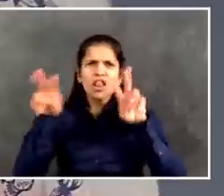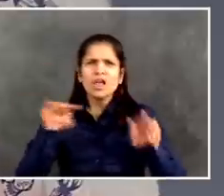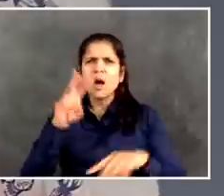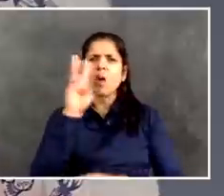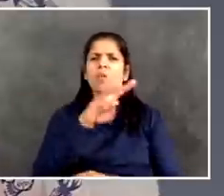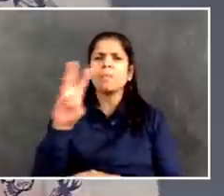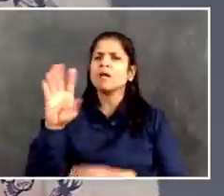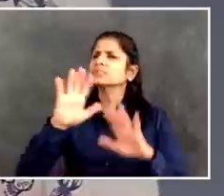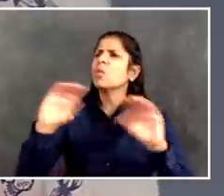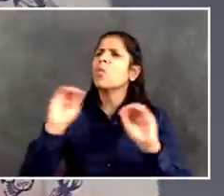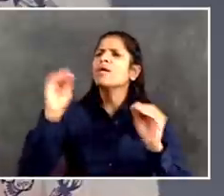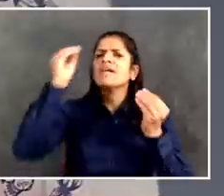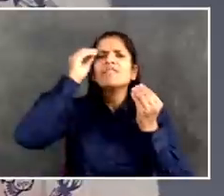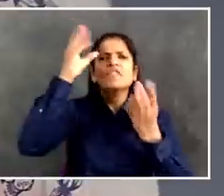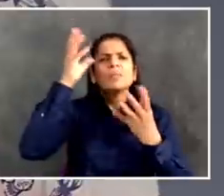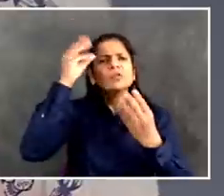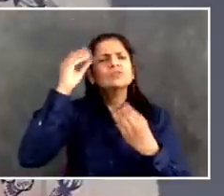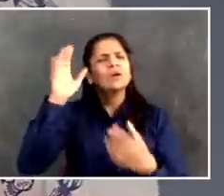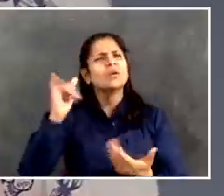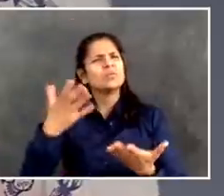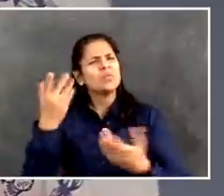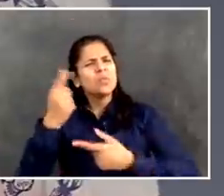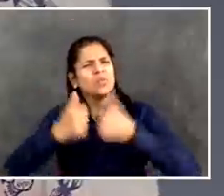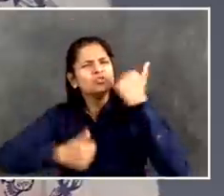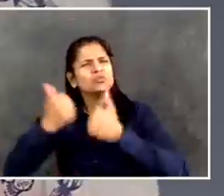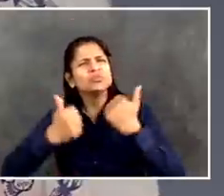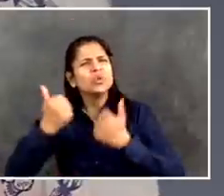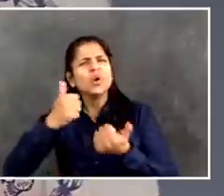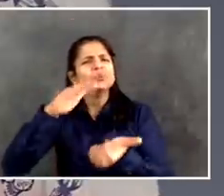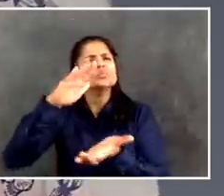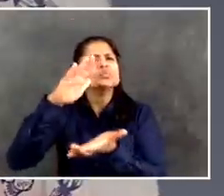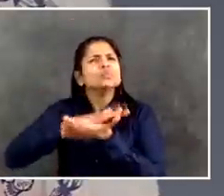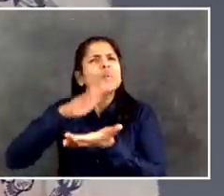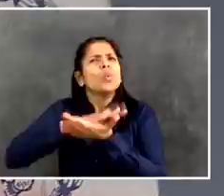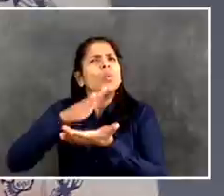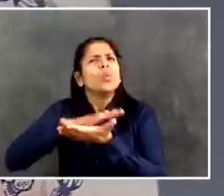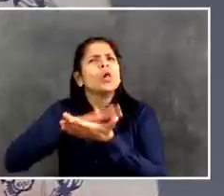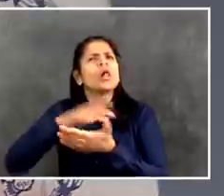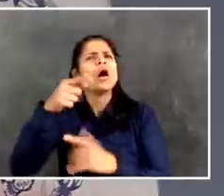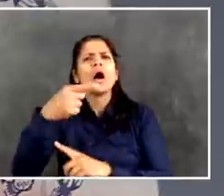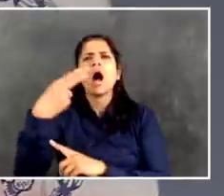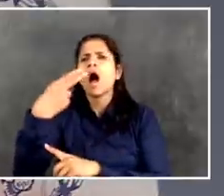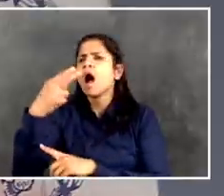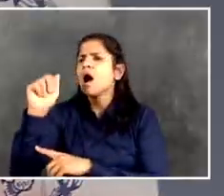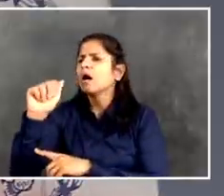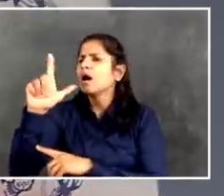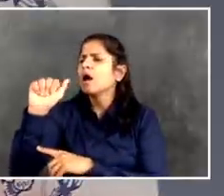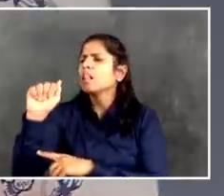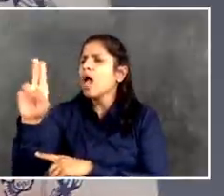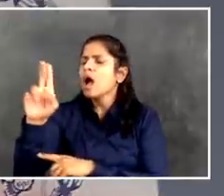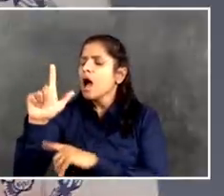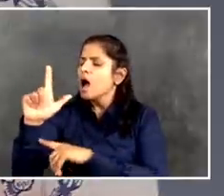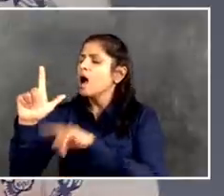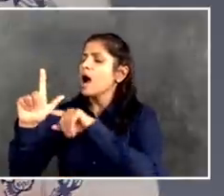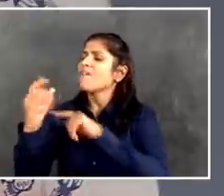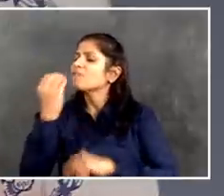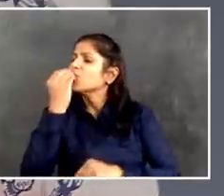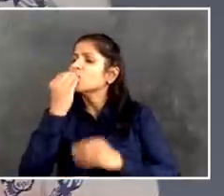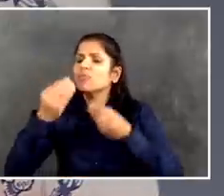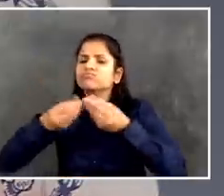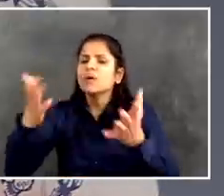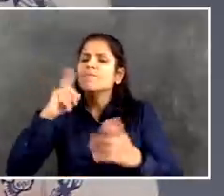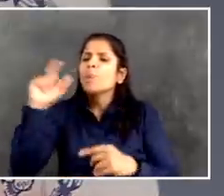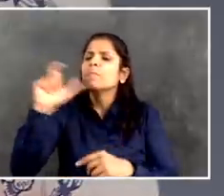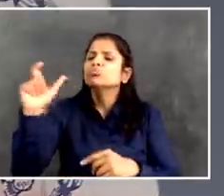offer halal food. It's not on the DOE's website. And the truth will set us free. So I think it would be good with